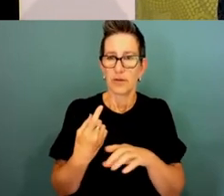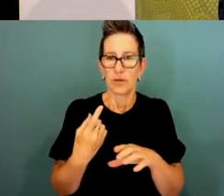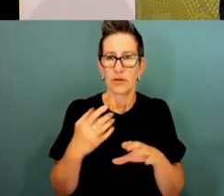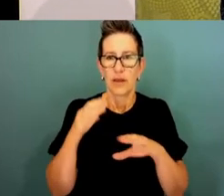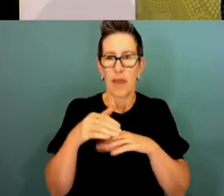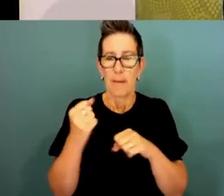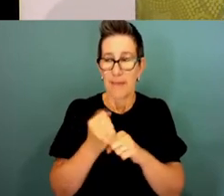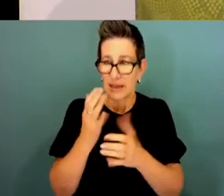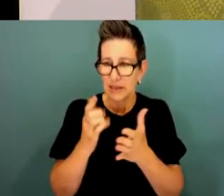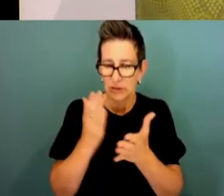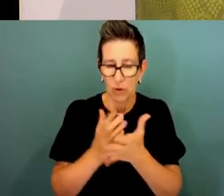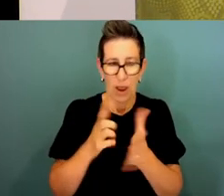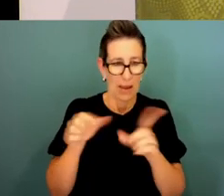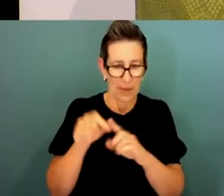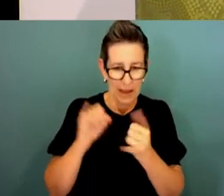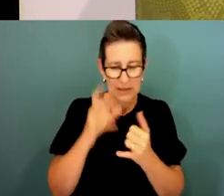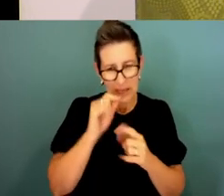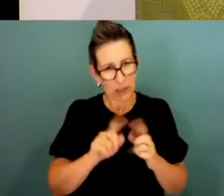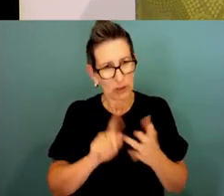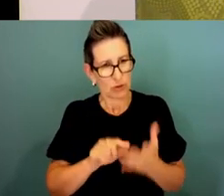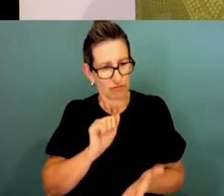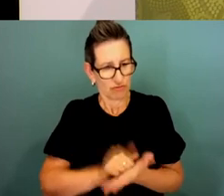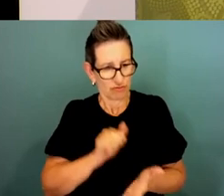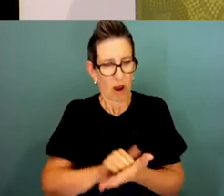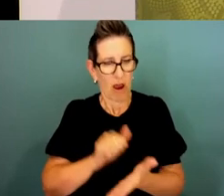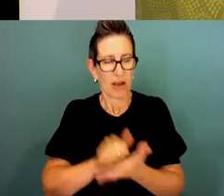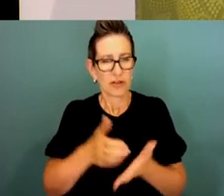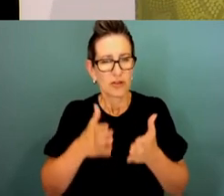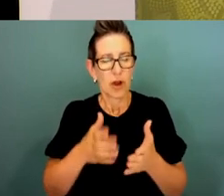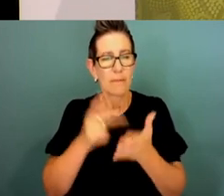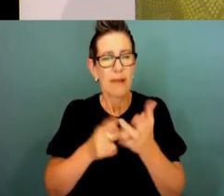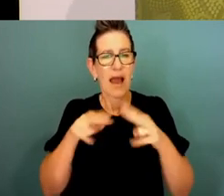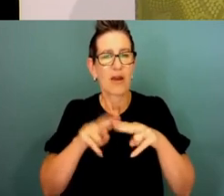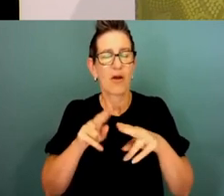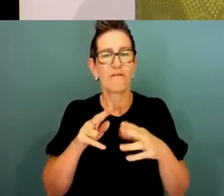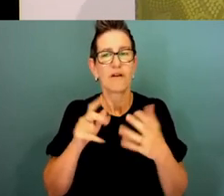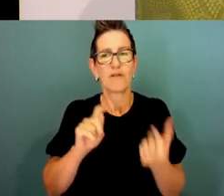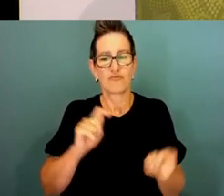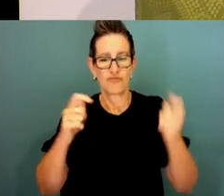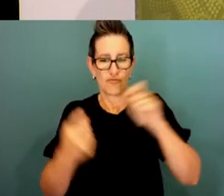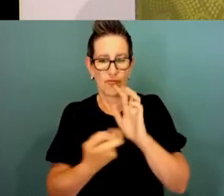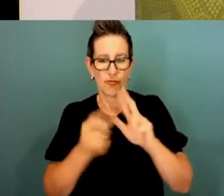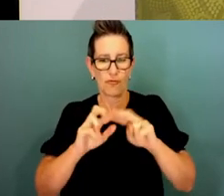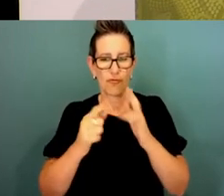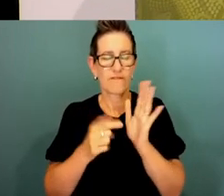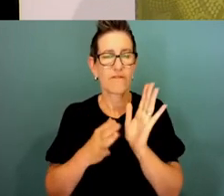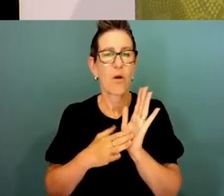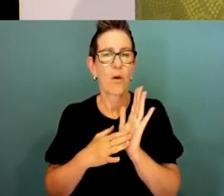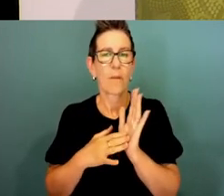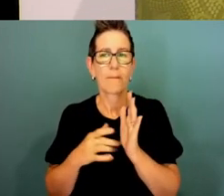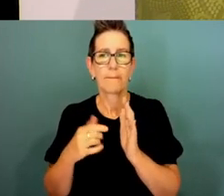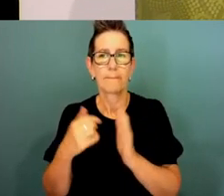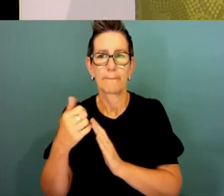the capability to do its job well as part of the reform agenda. This will take time to re-establish after many years of eroding